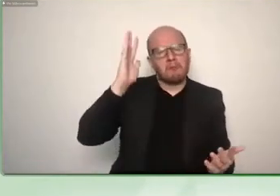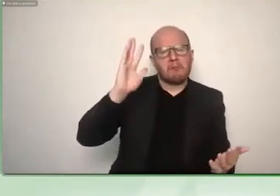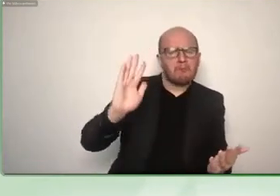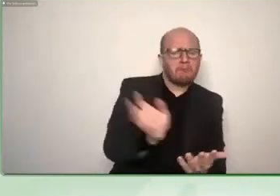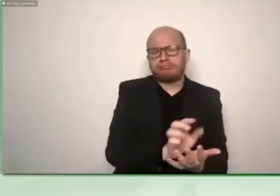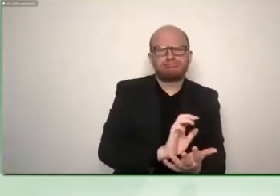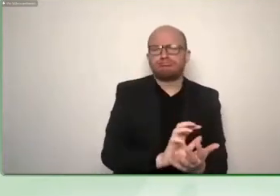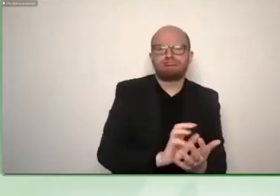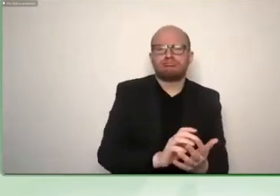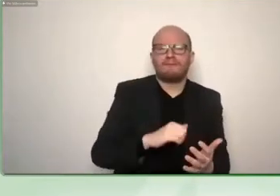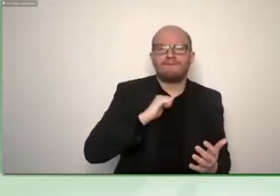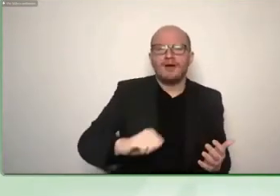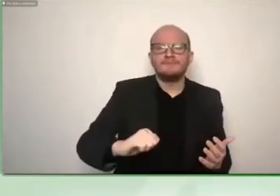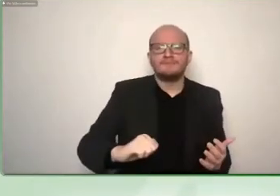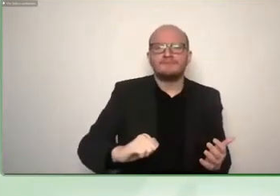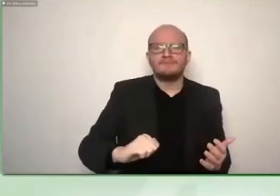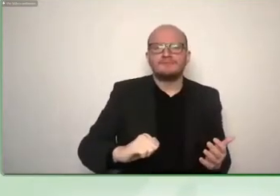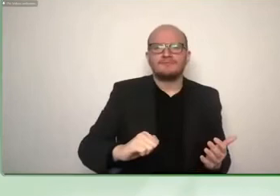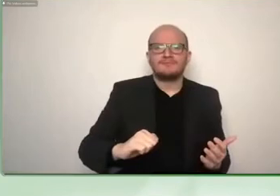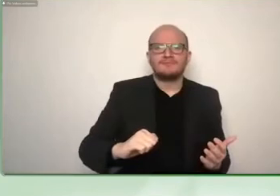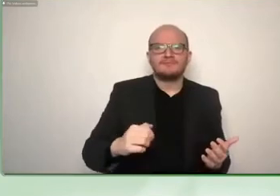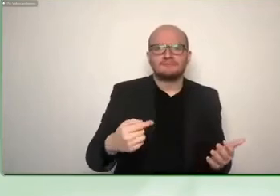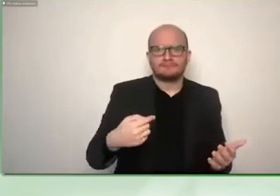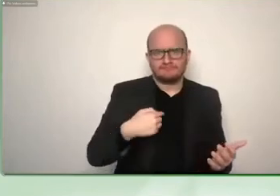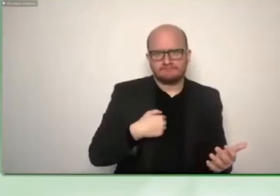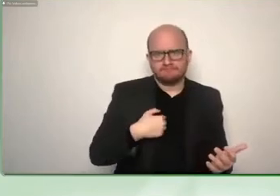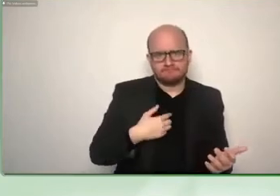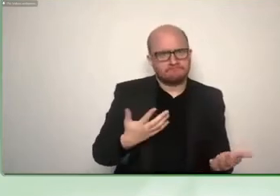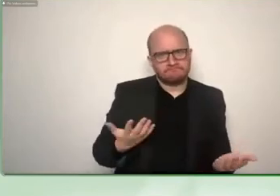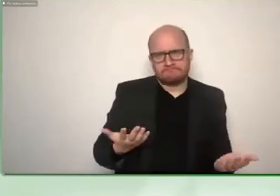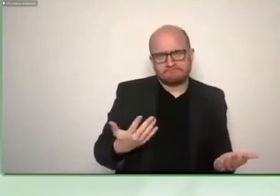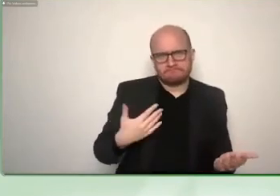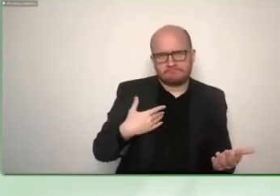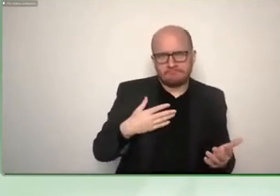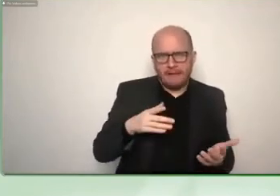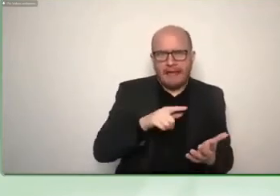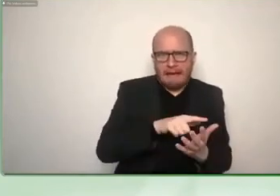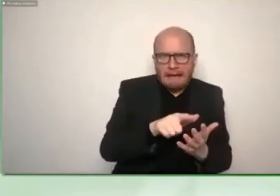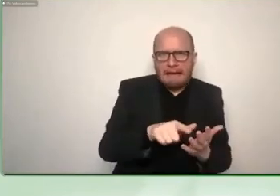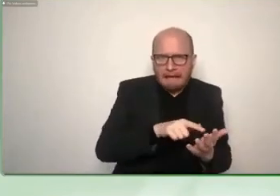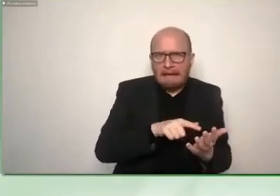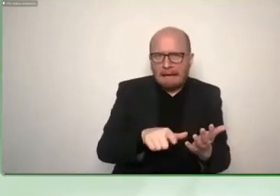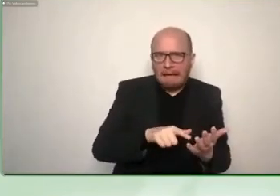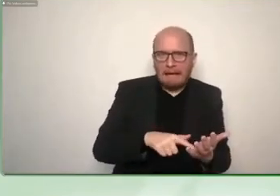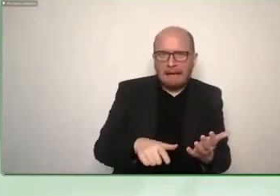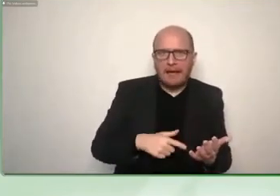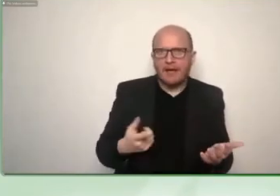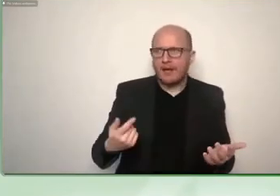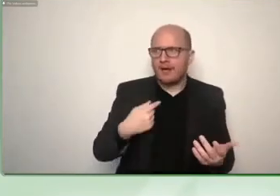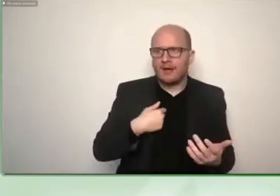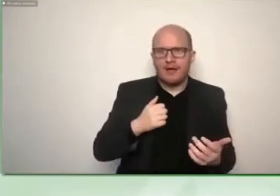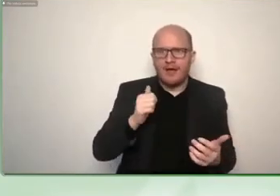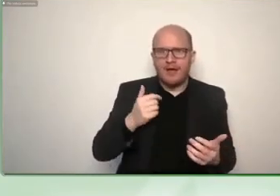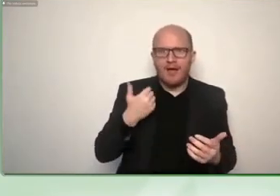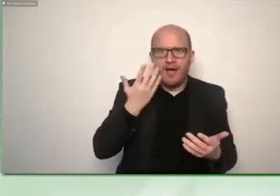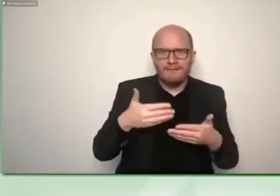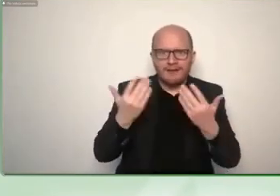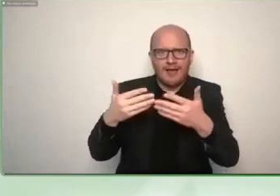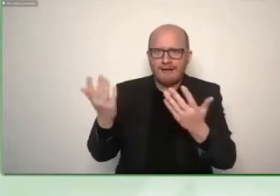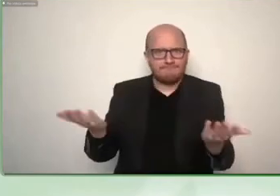i'm very slow still because i only use it with my daughter and a few friends and